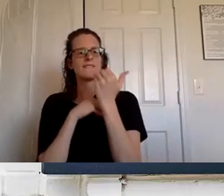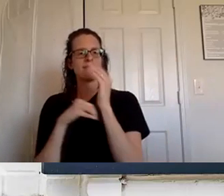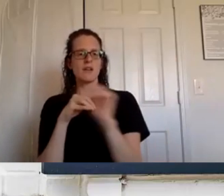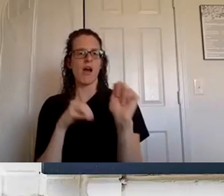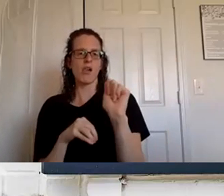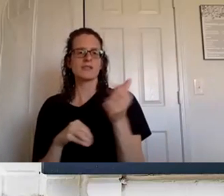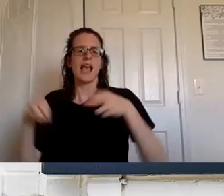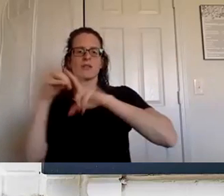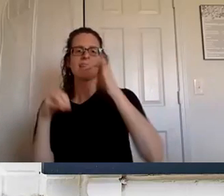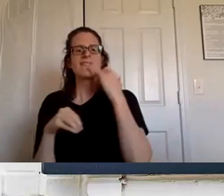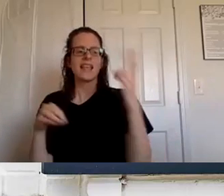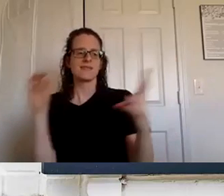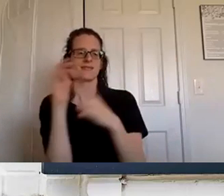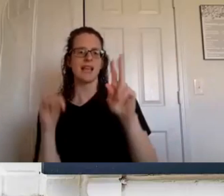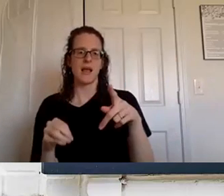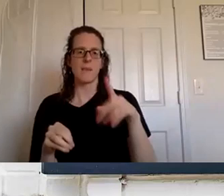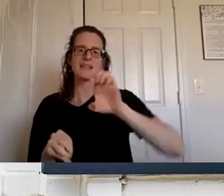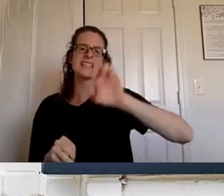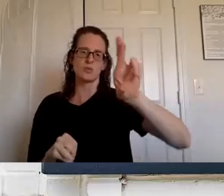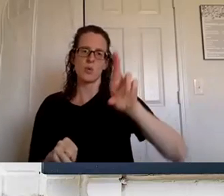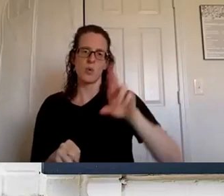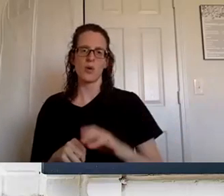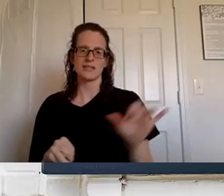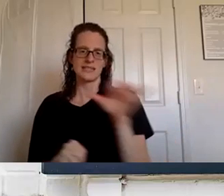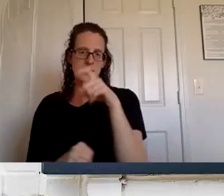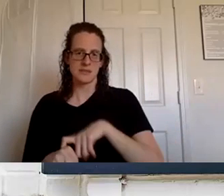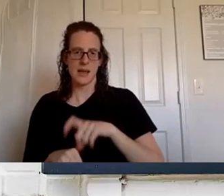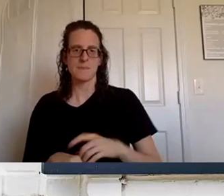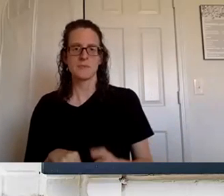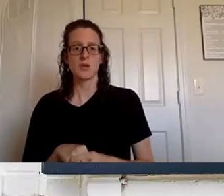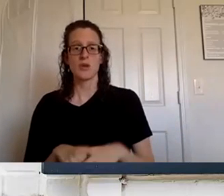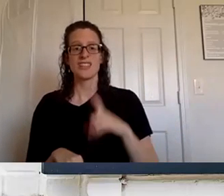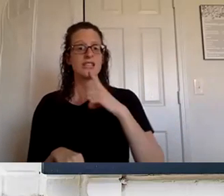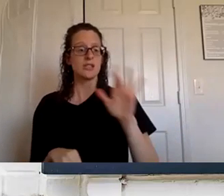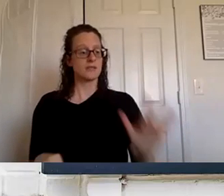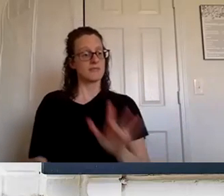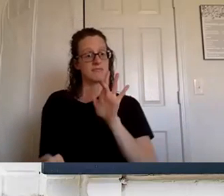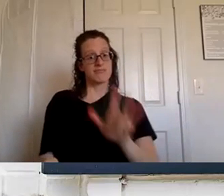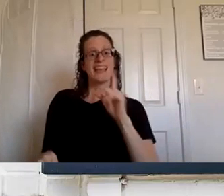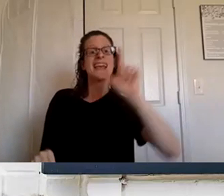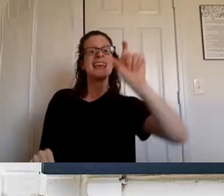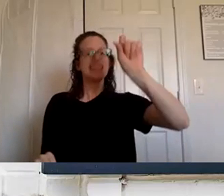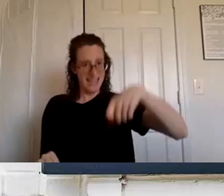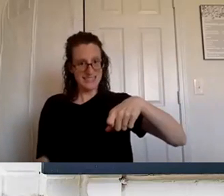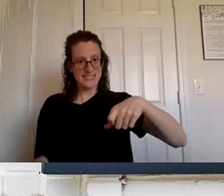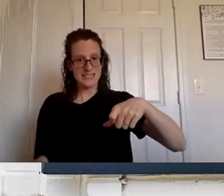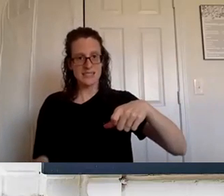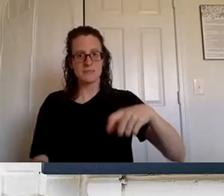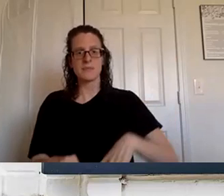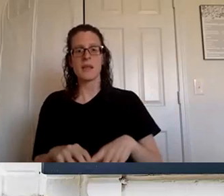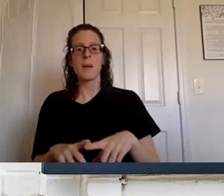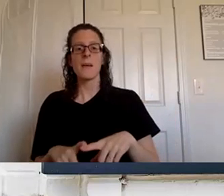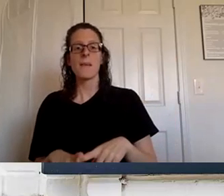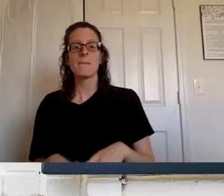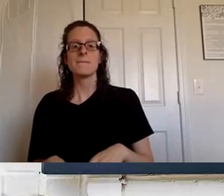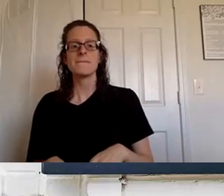receive that um after they just say yes to essential rewards and um they